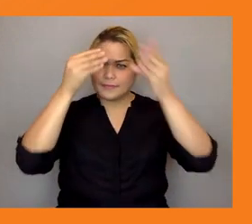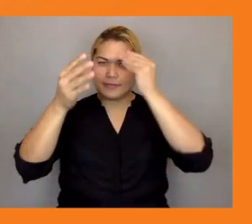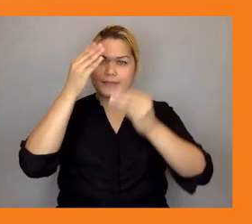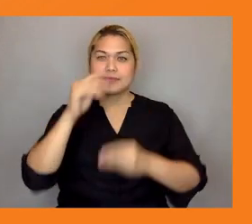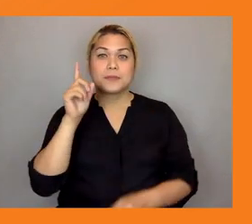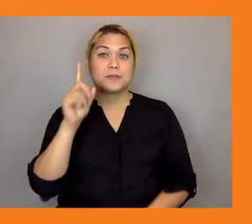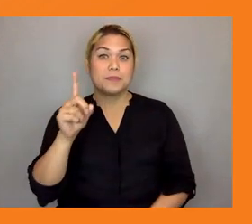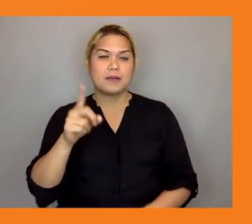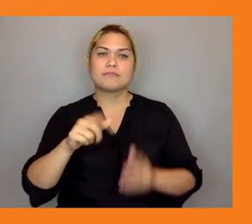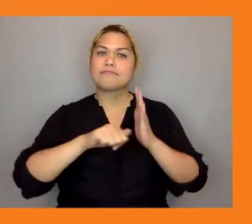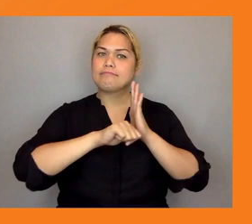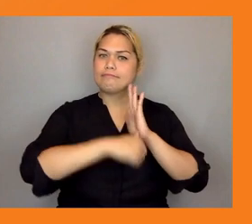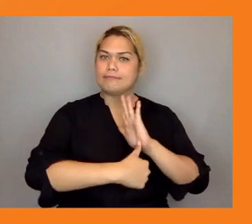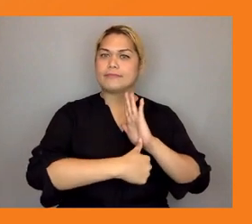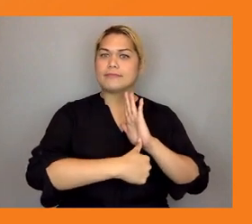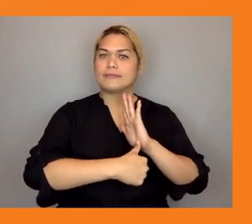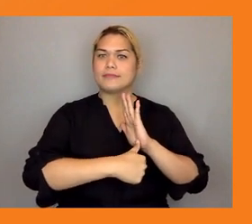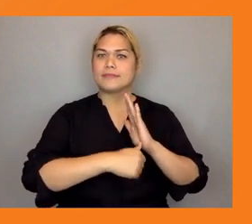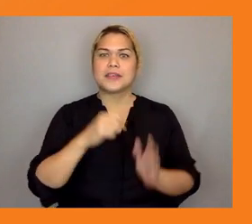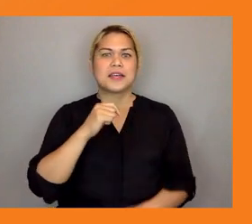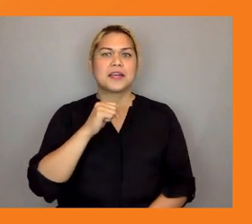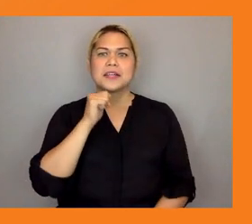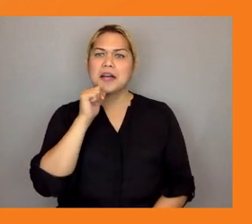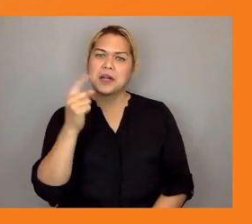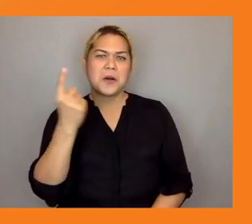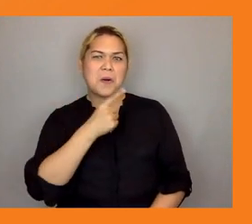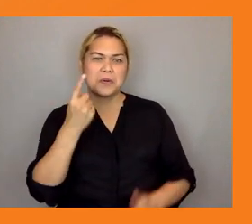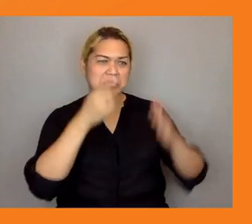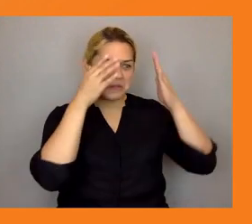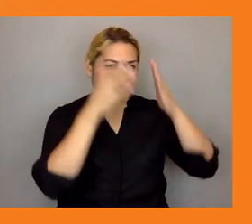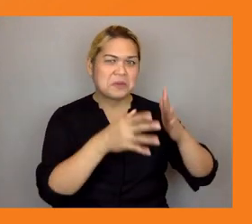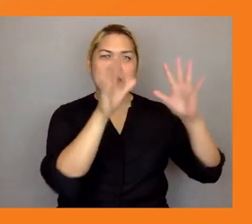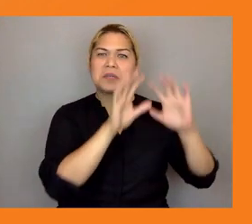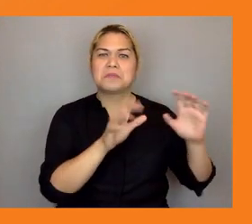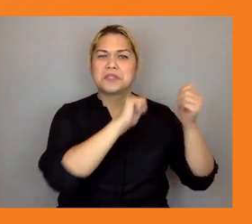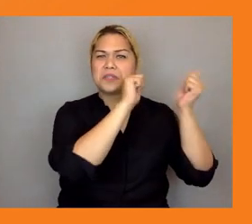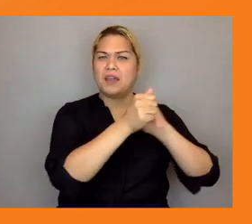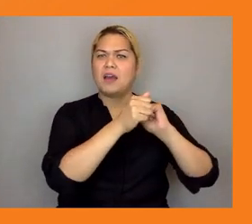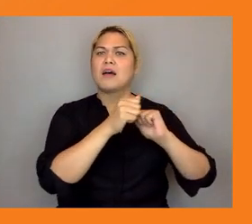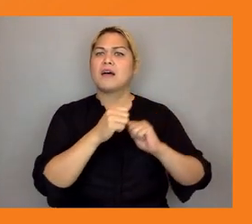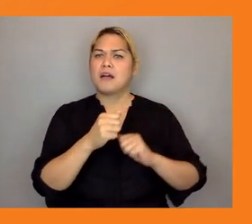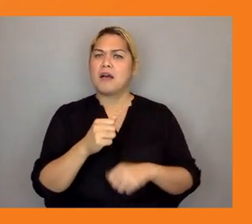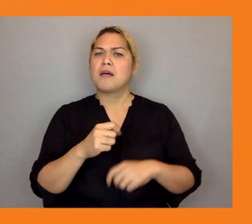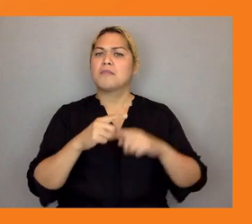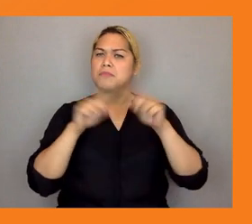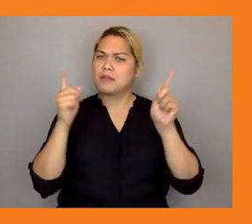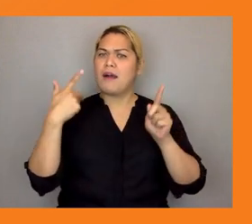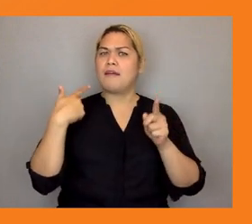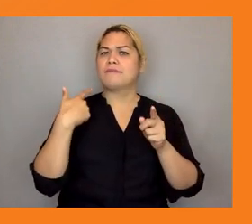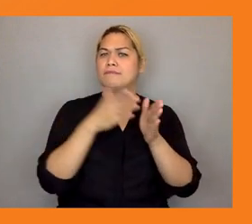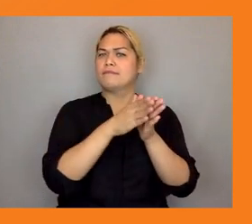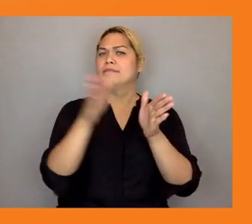gloom and doom of climate change we need to also know that there are opportunities brought about by climate action and the shift to a green